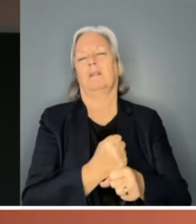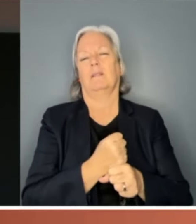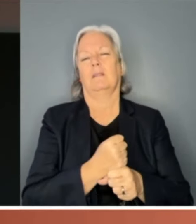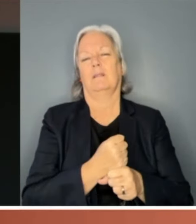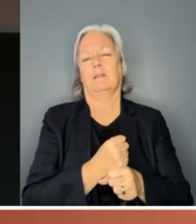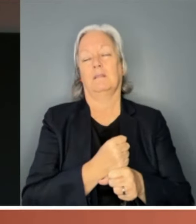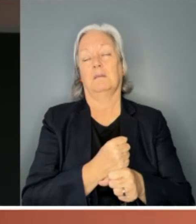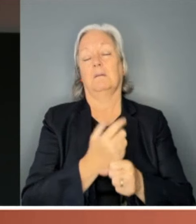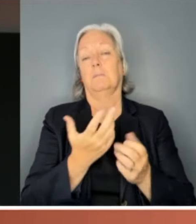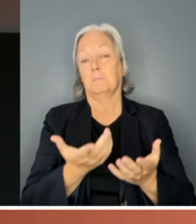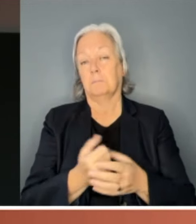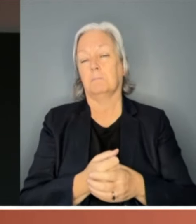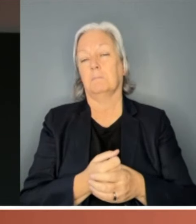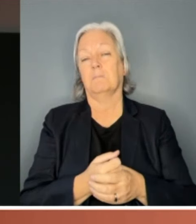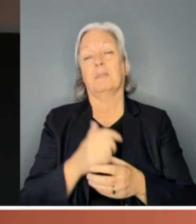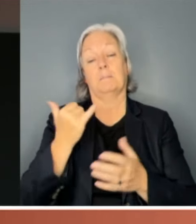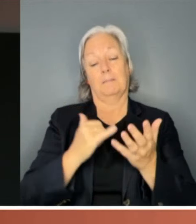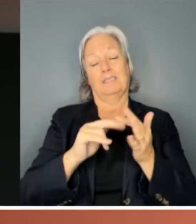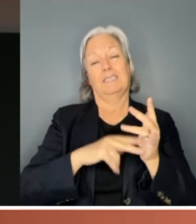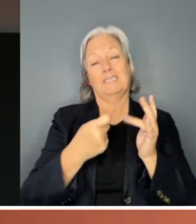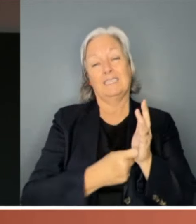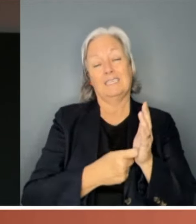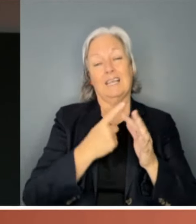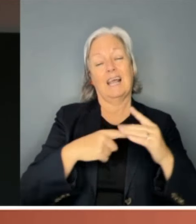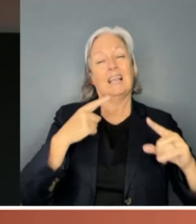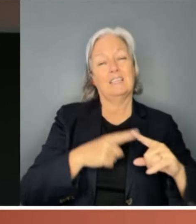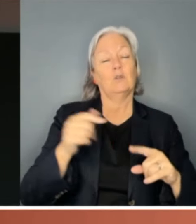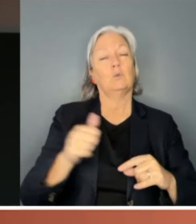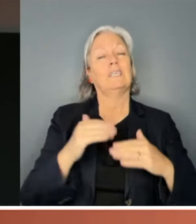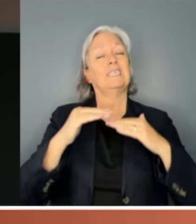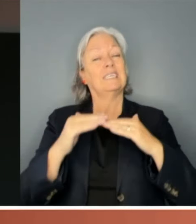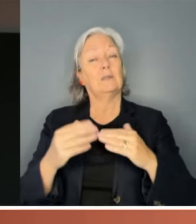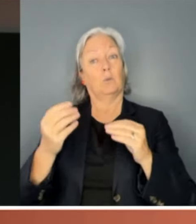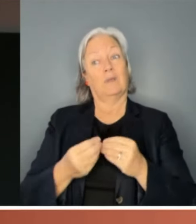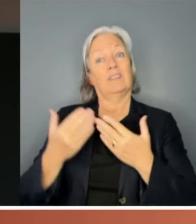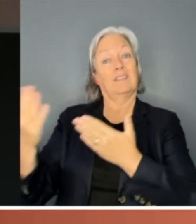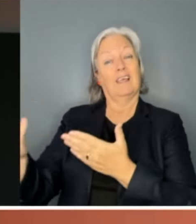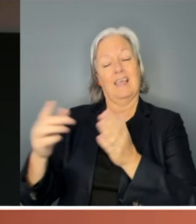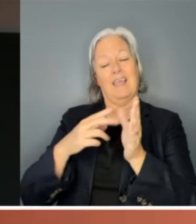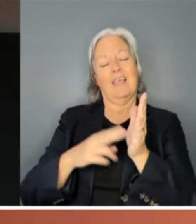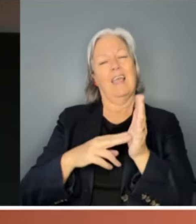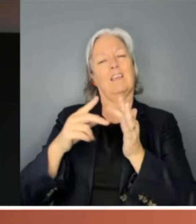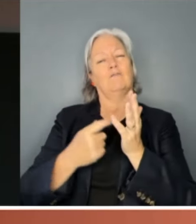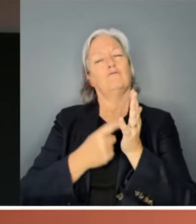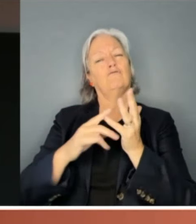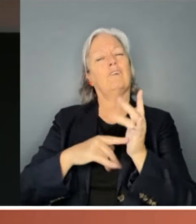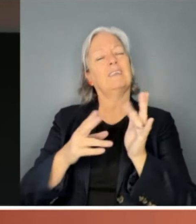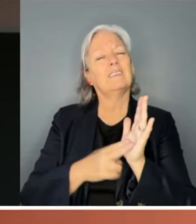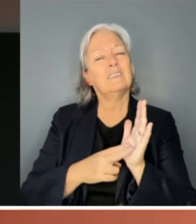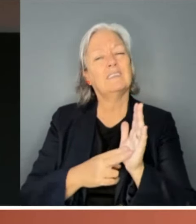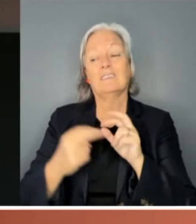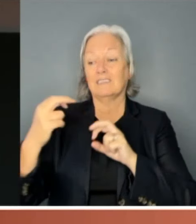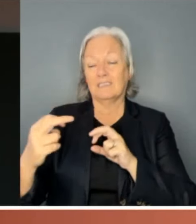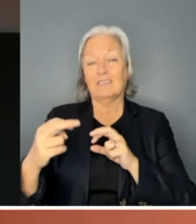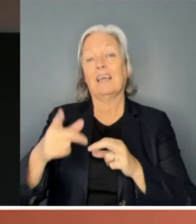Perhaps Senator Alex Antic should sit down with Senator Anne Ruston at her table, offer to pour her